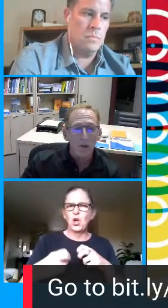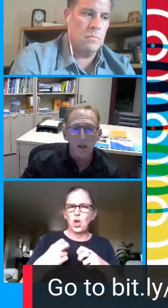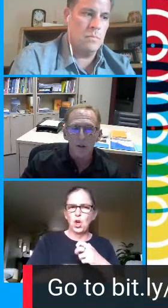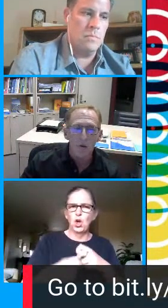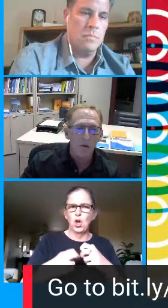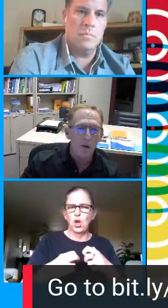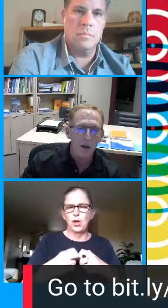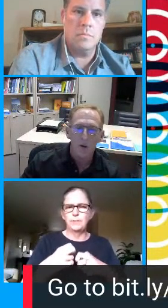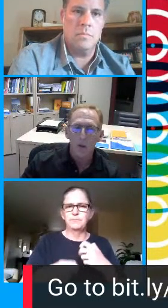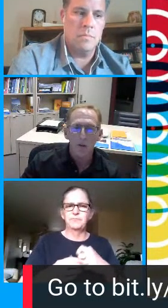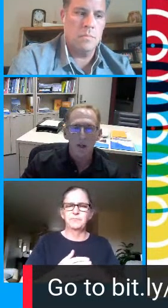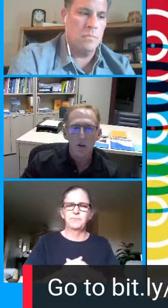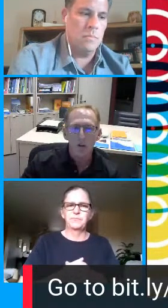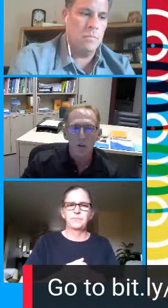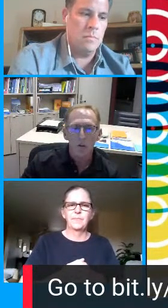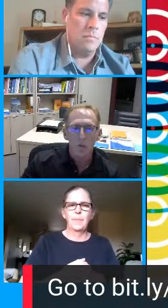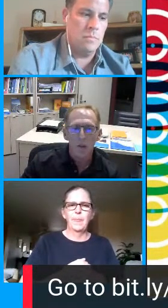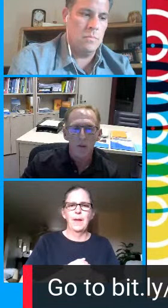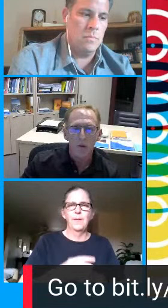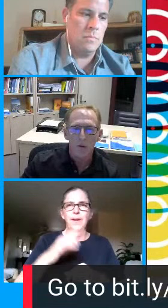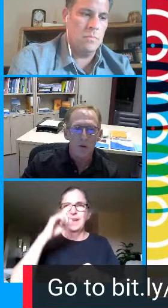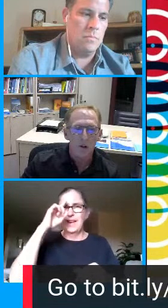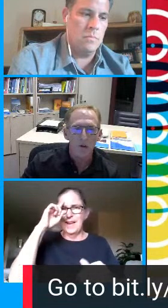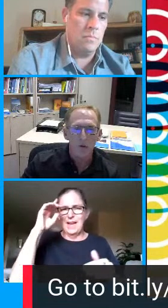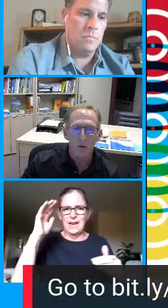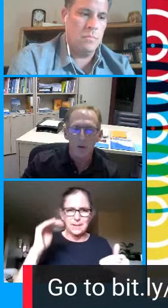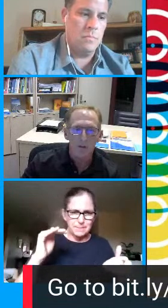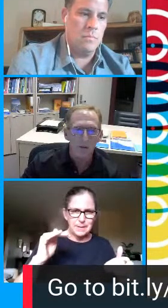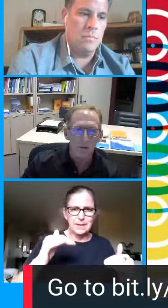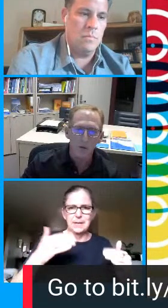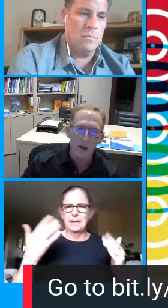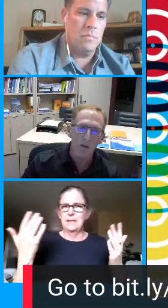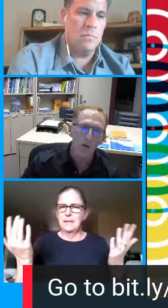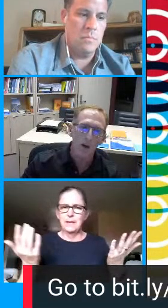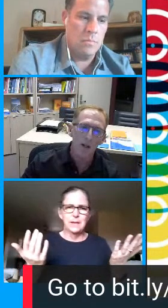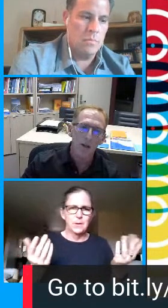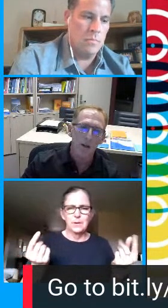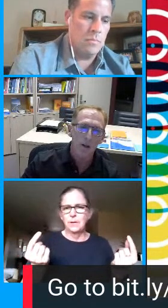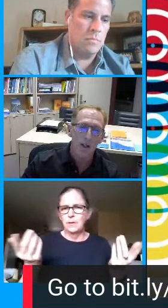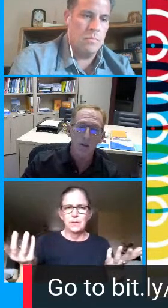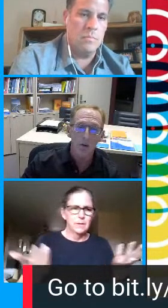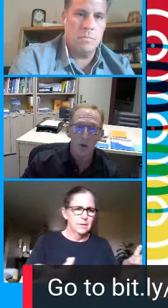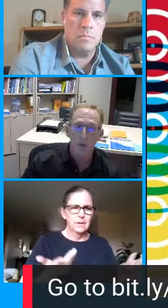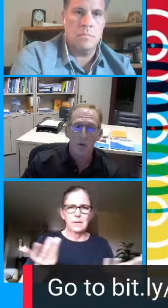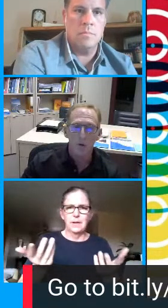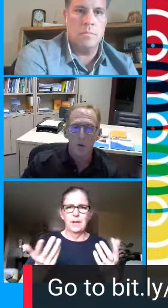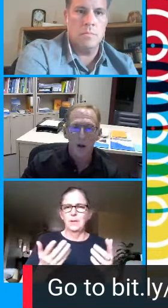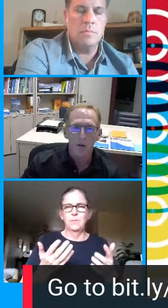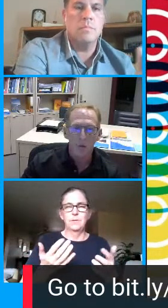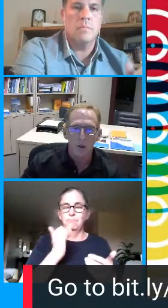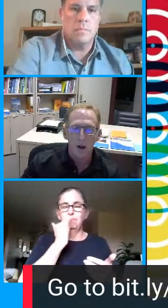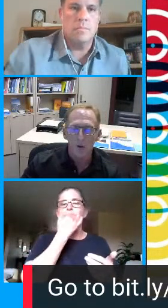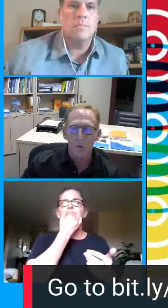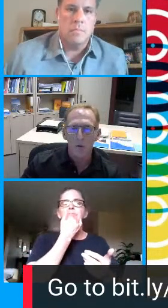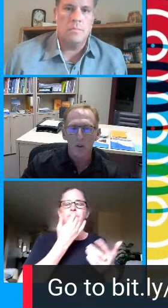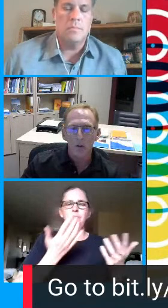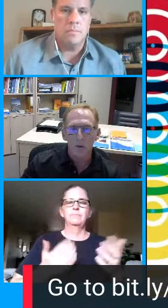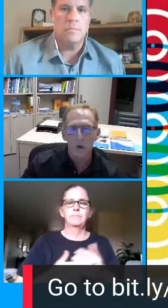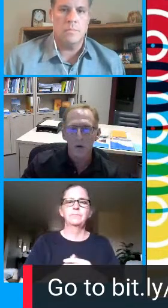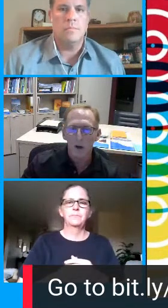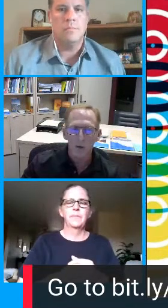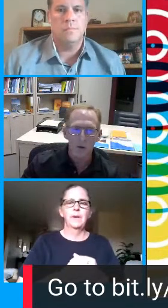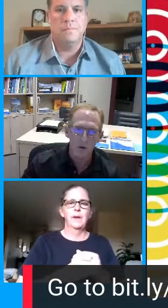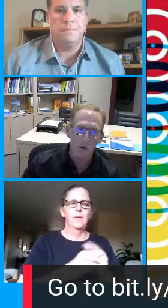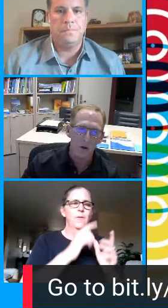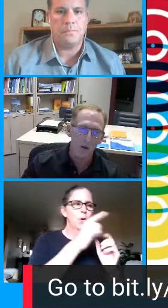know there were no attendance expectations methods of instructions were different from site to site and even sometimes from classroom to classroom and we